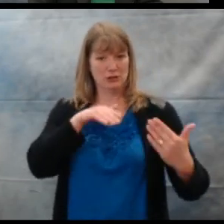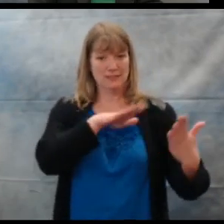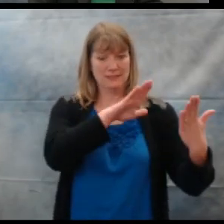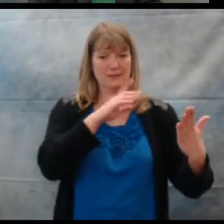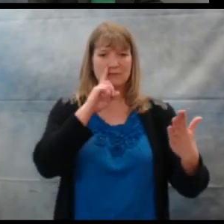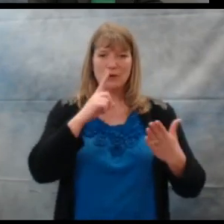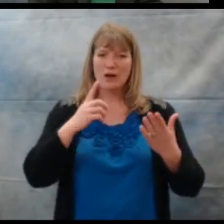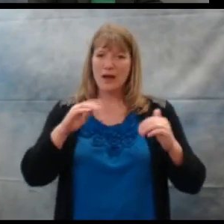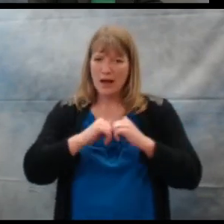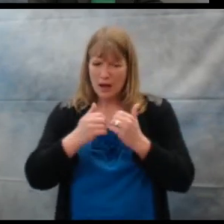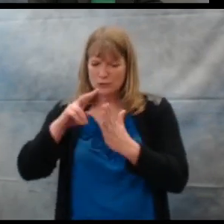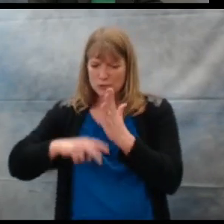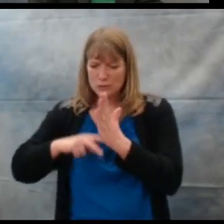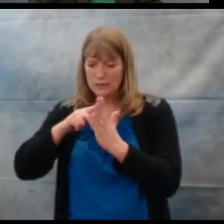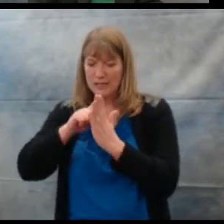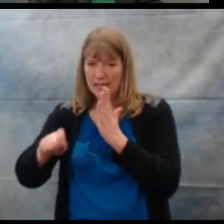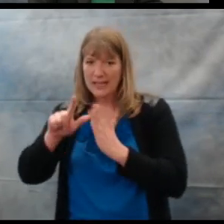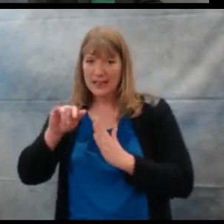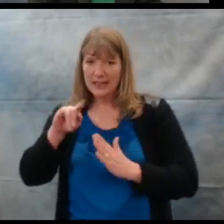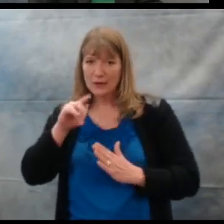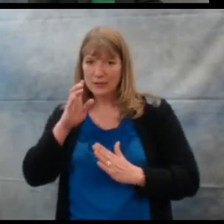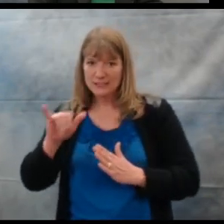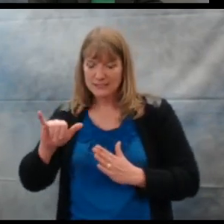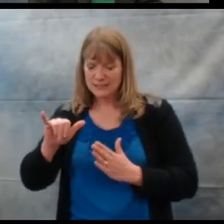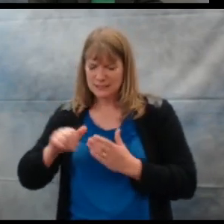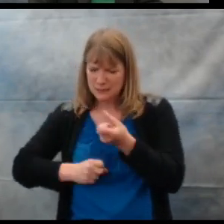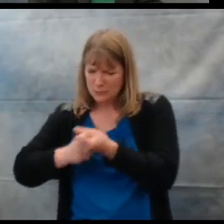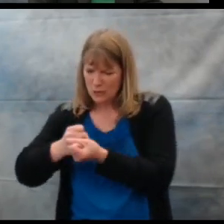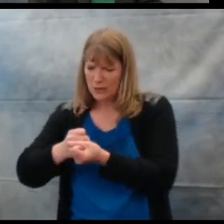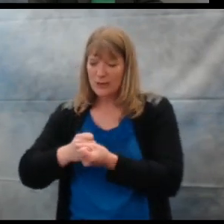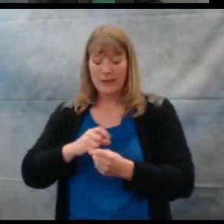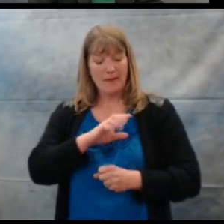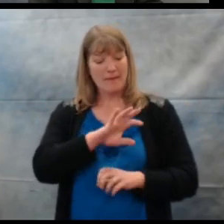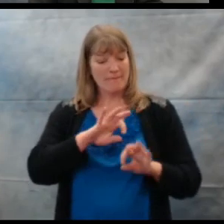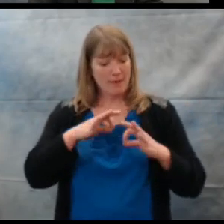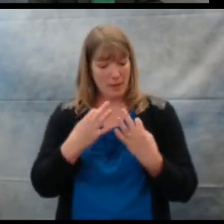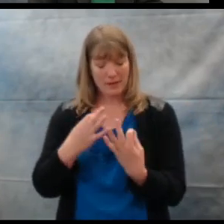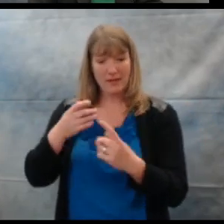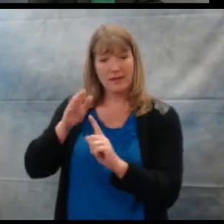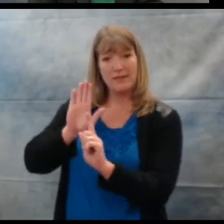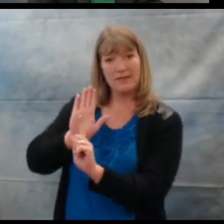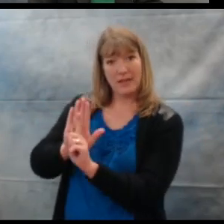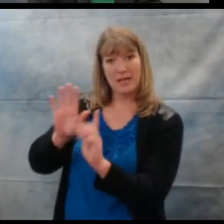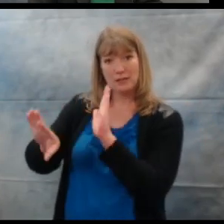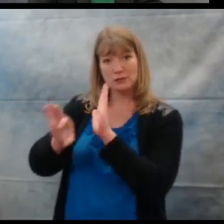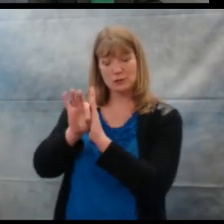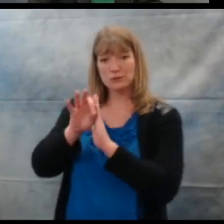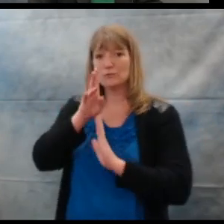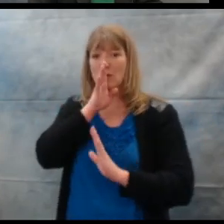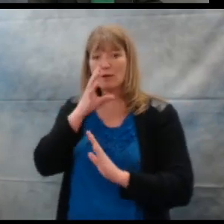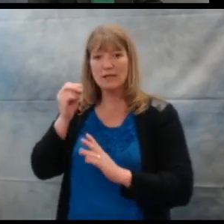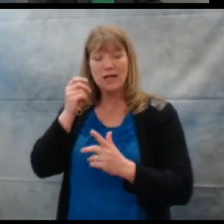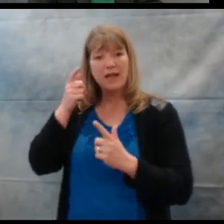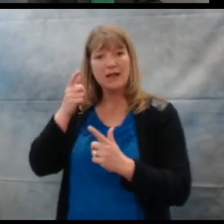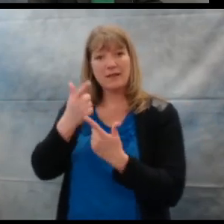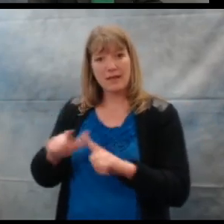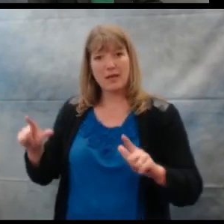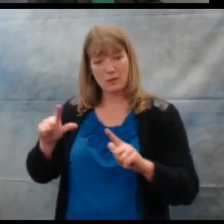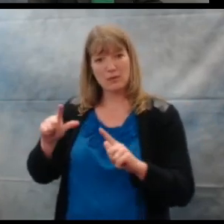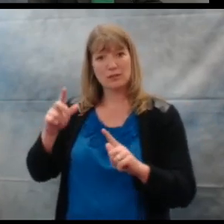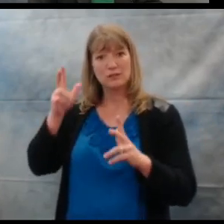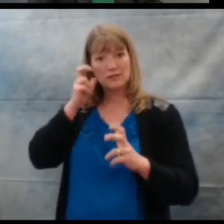for supporting literacy for families who have chosen a listening and spoken language